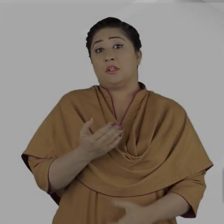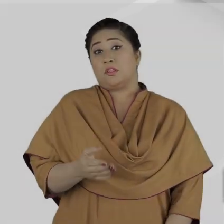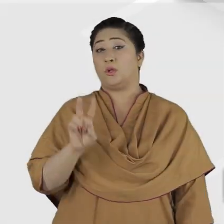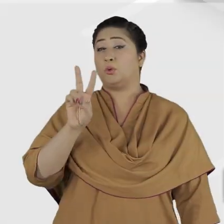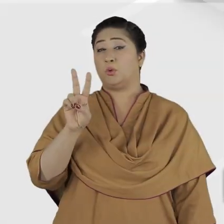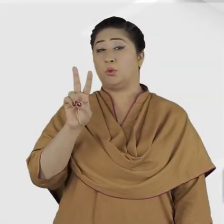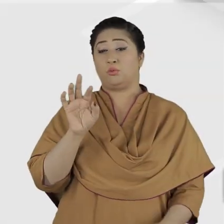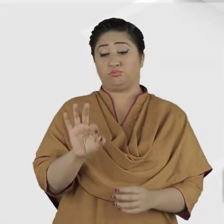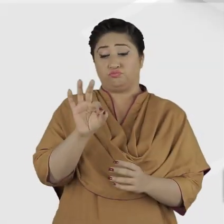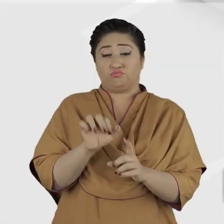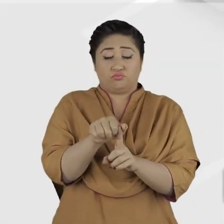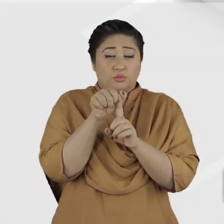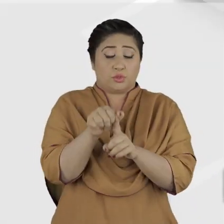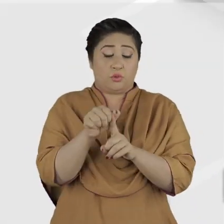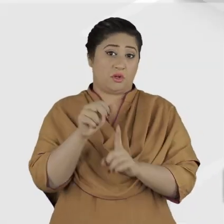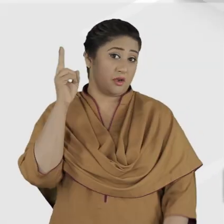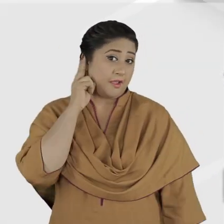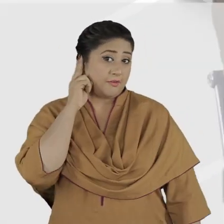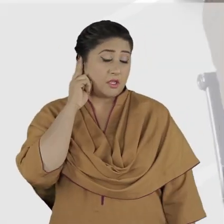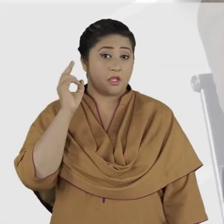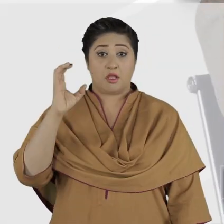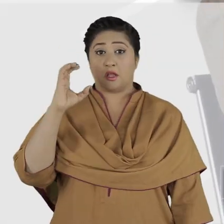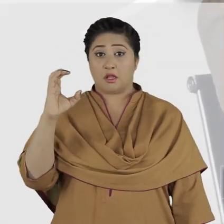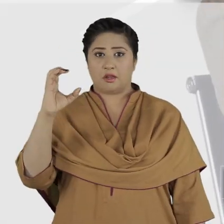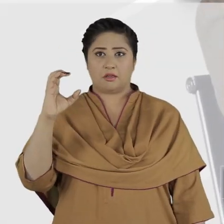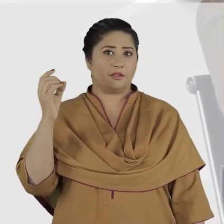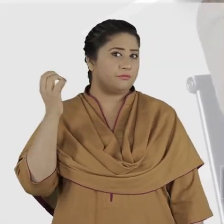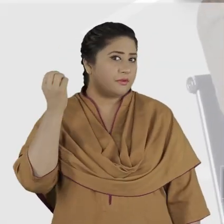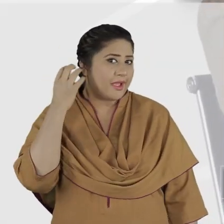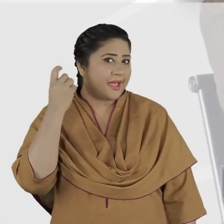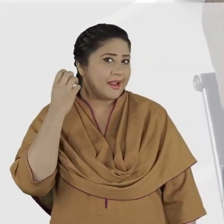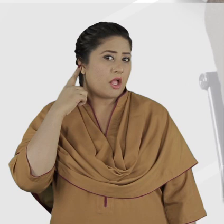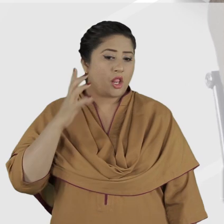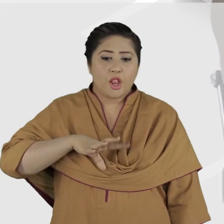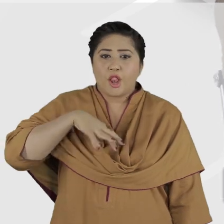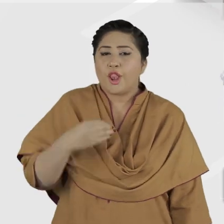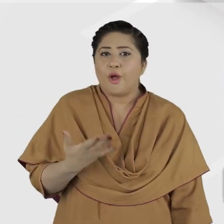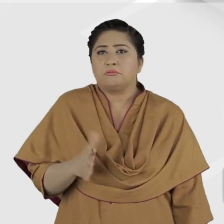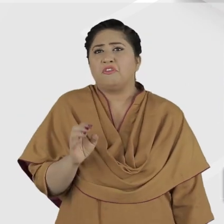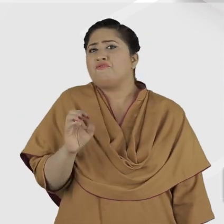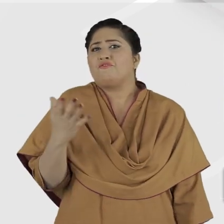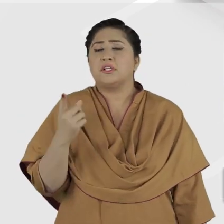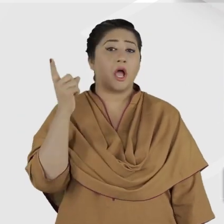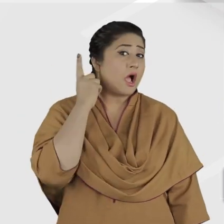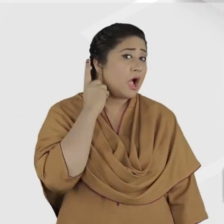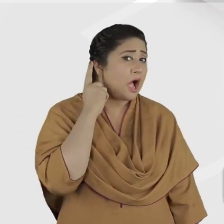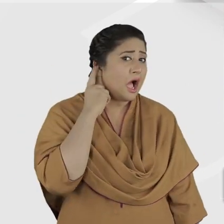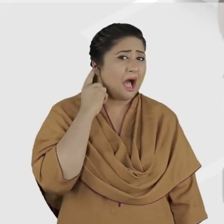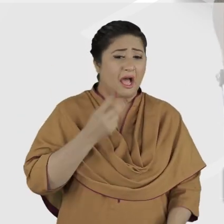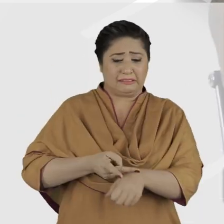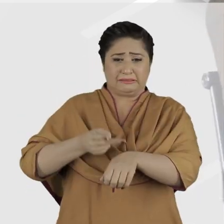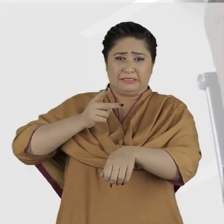There are two main types of deafness. Conductive hearing loss, which is caused by disease